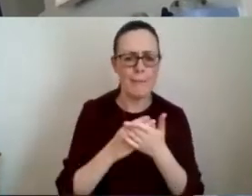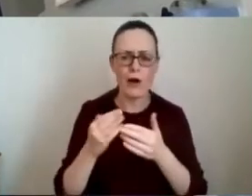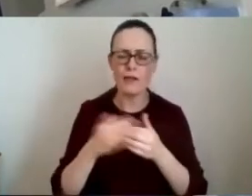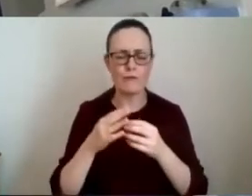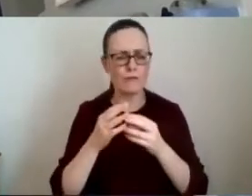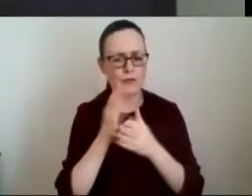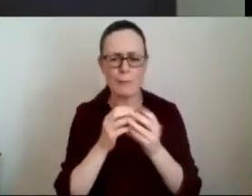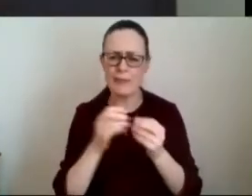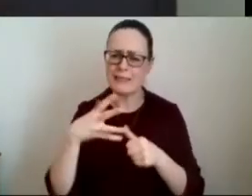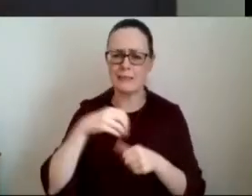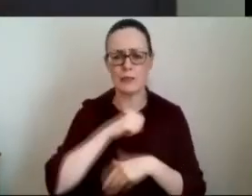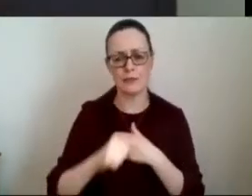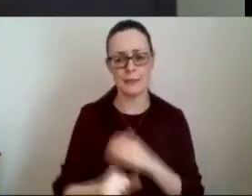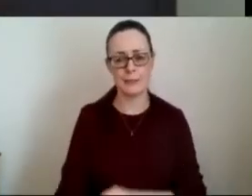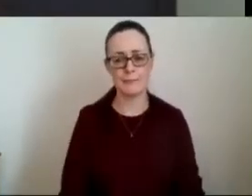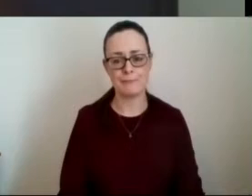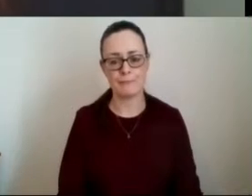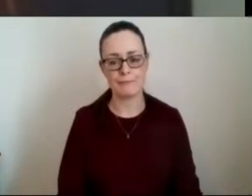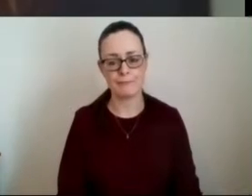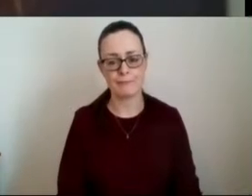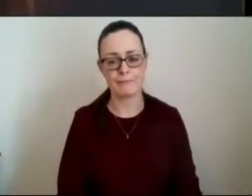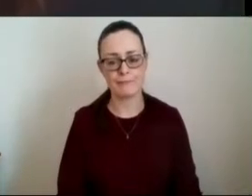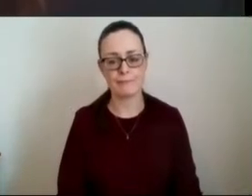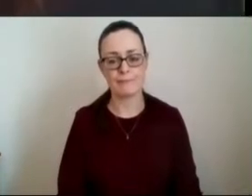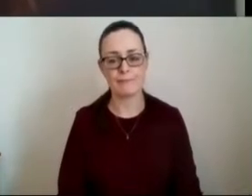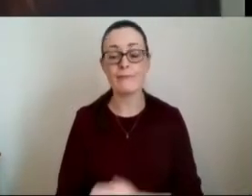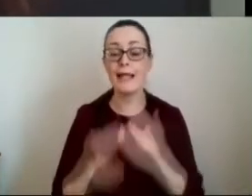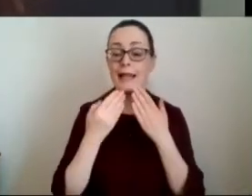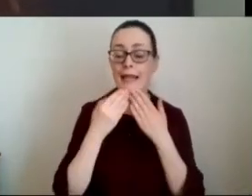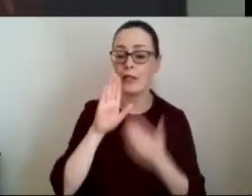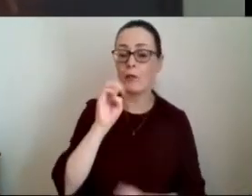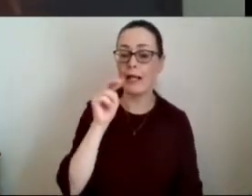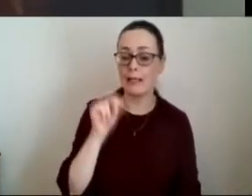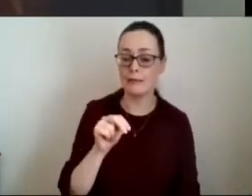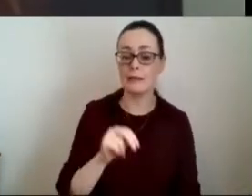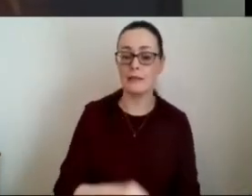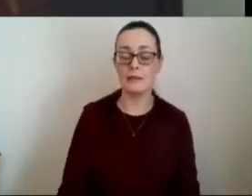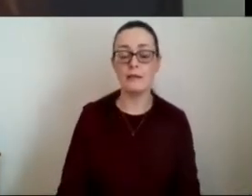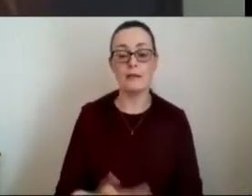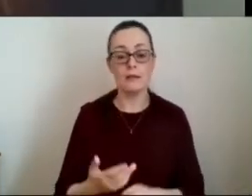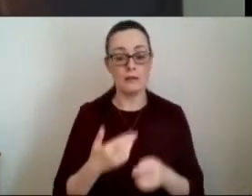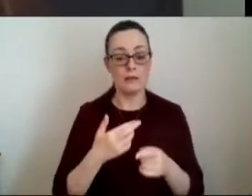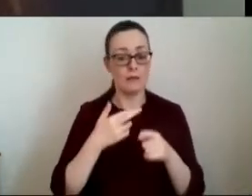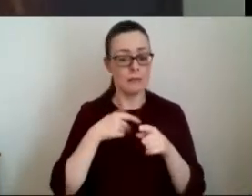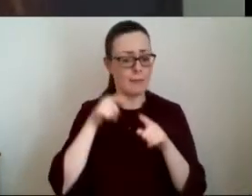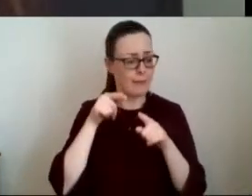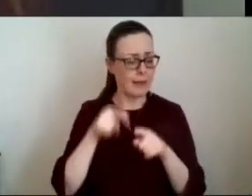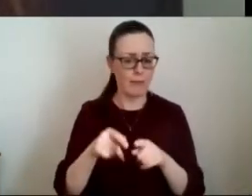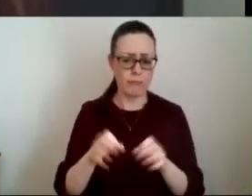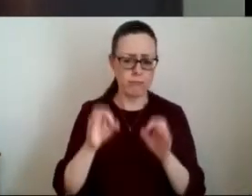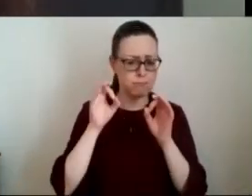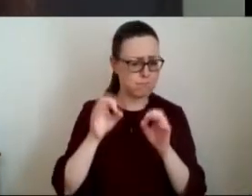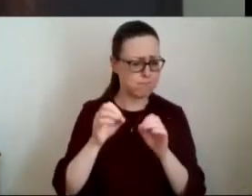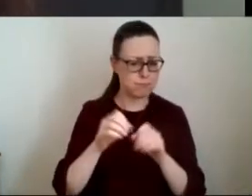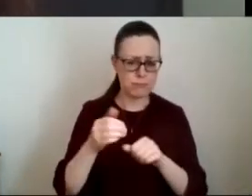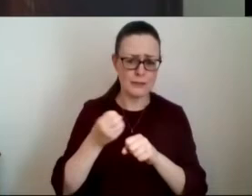thank you len um there can be no doubt about what an amazing and vital achievement the